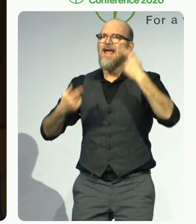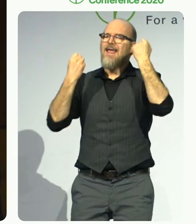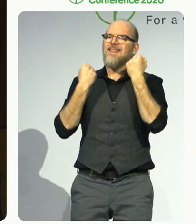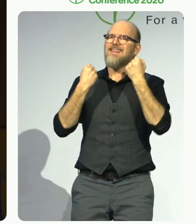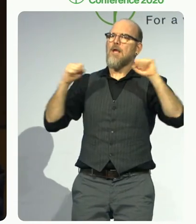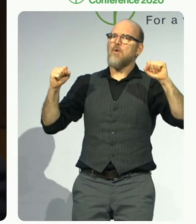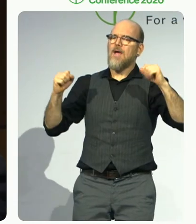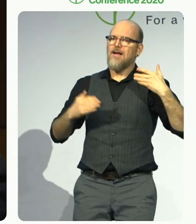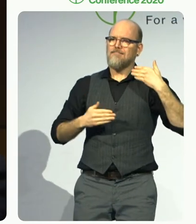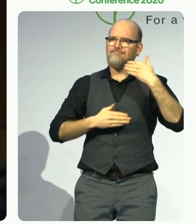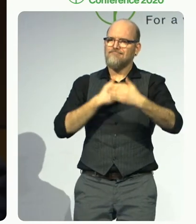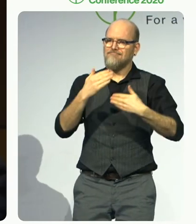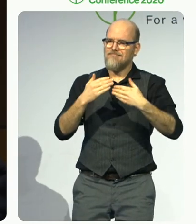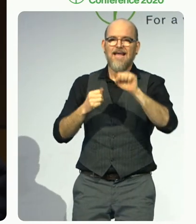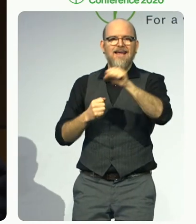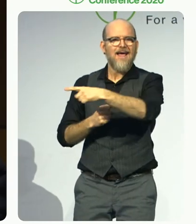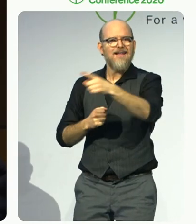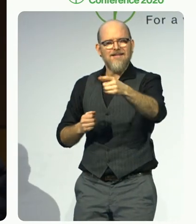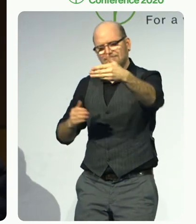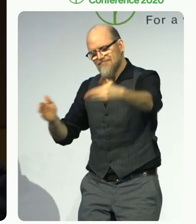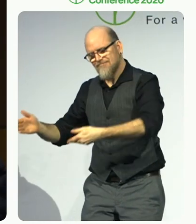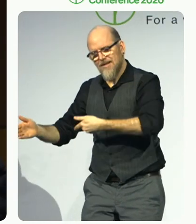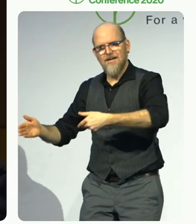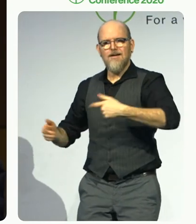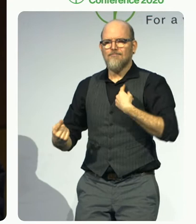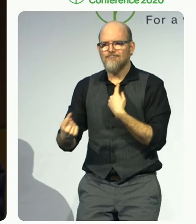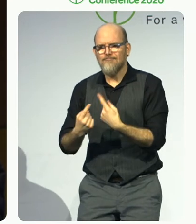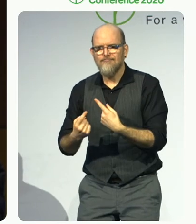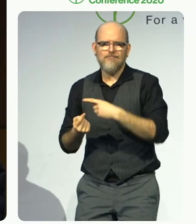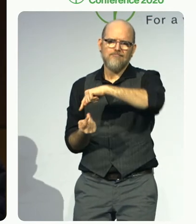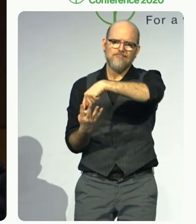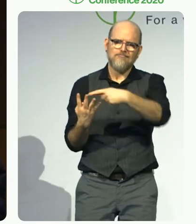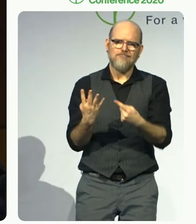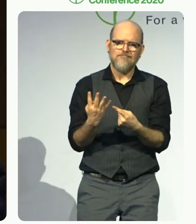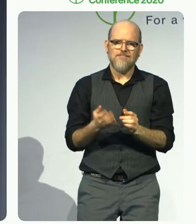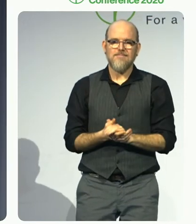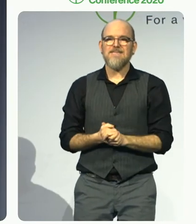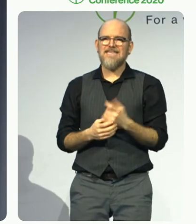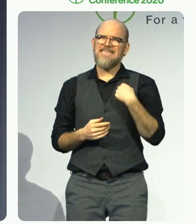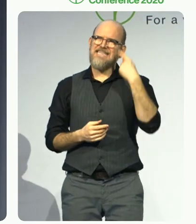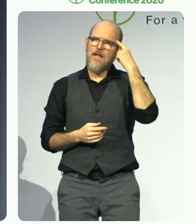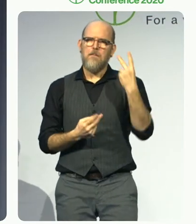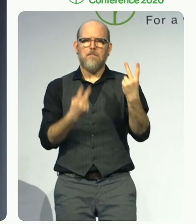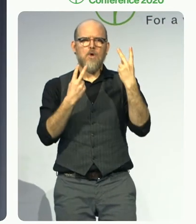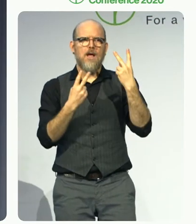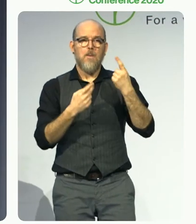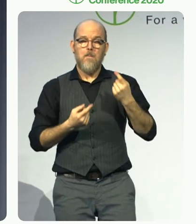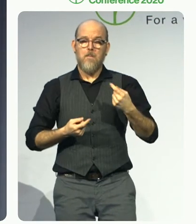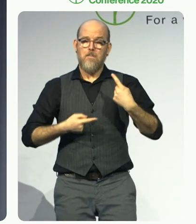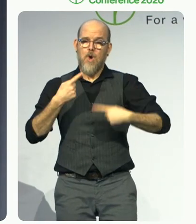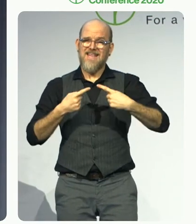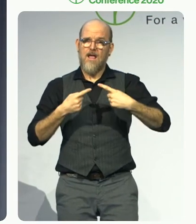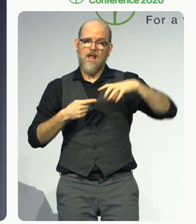any kind of political action. However, opening up the parliament means